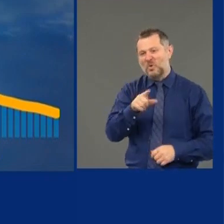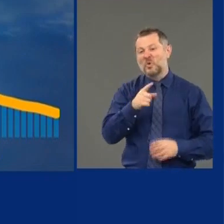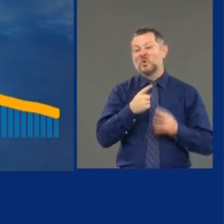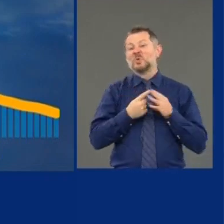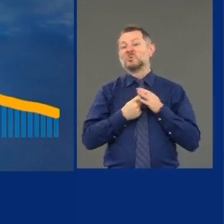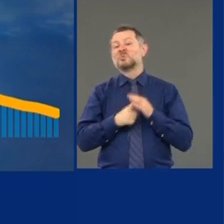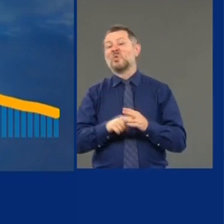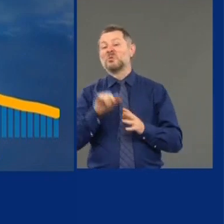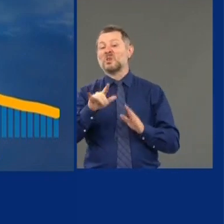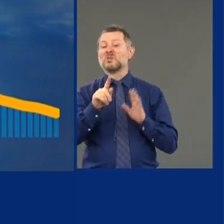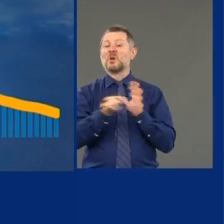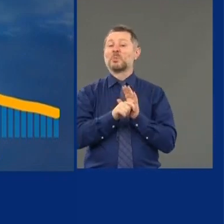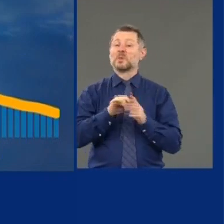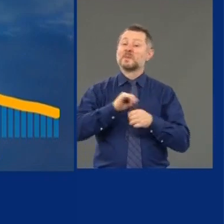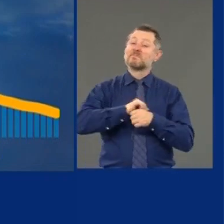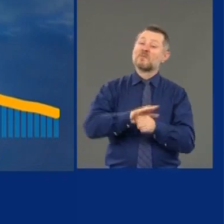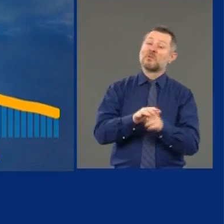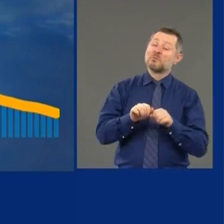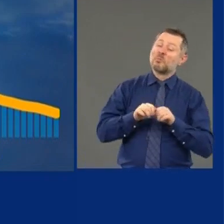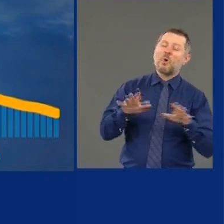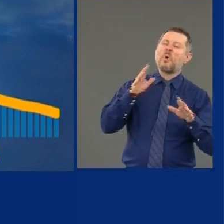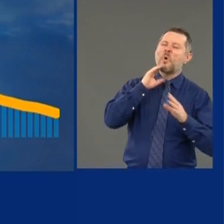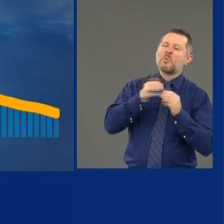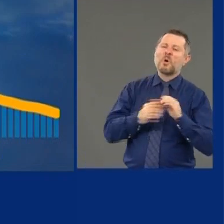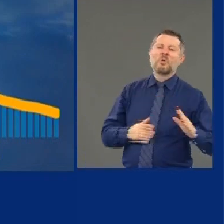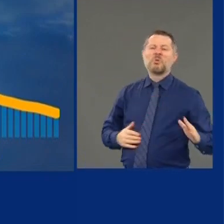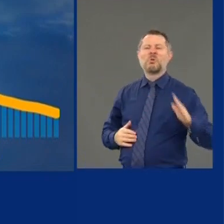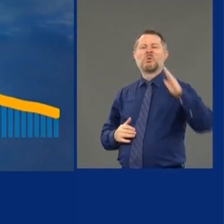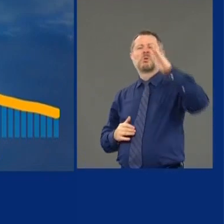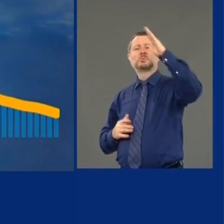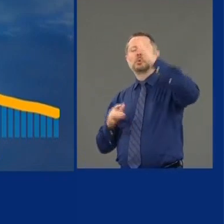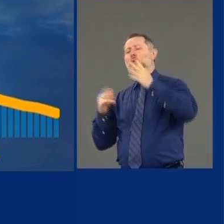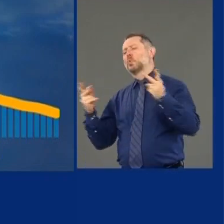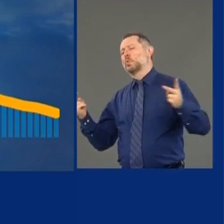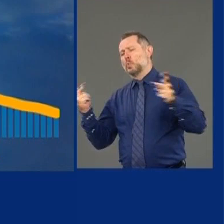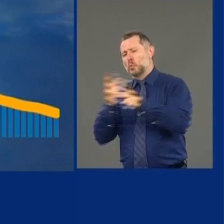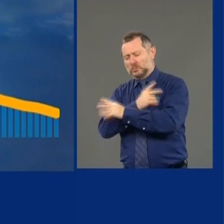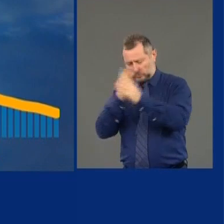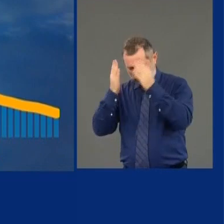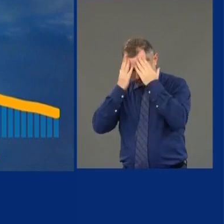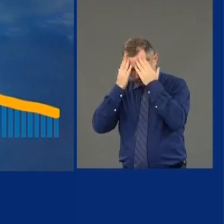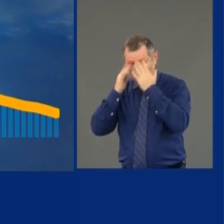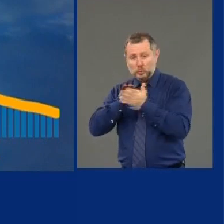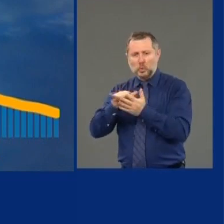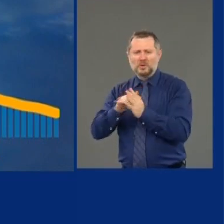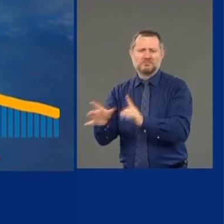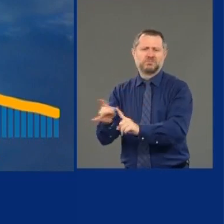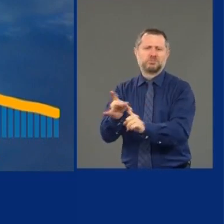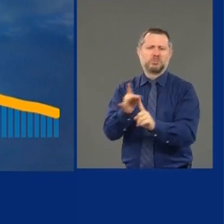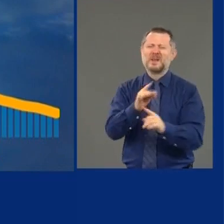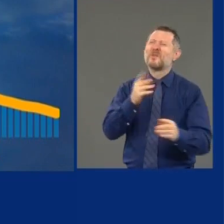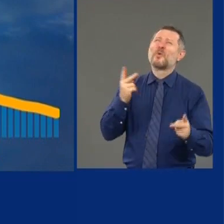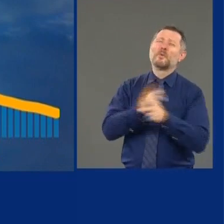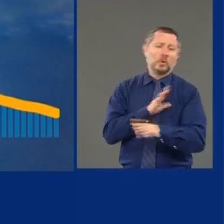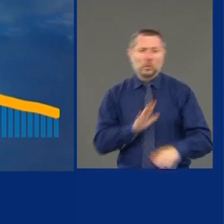we had the worst infection rate in the United States of America.